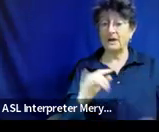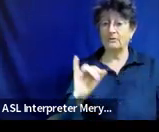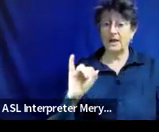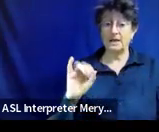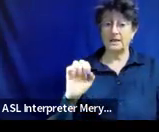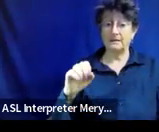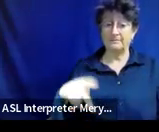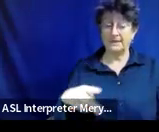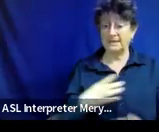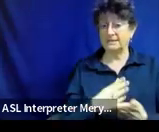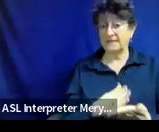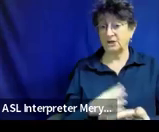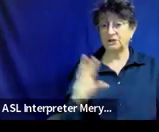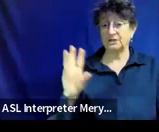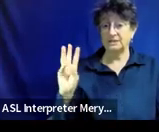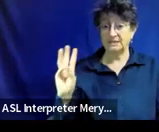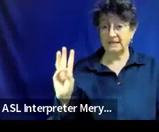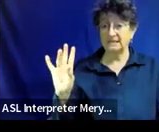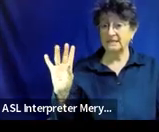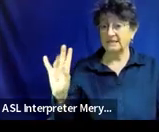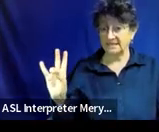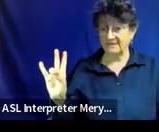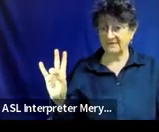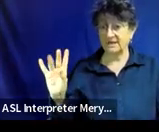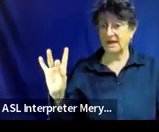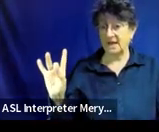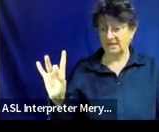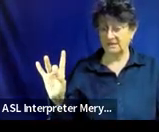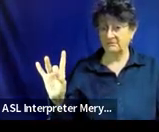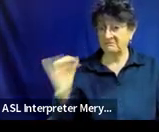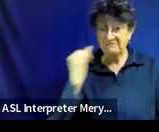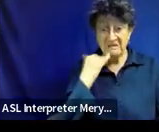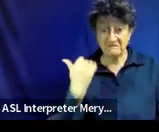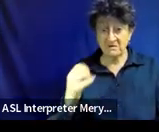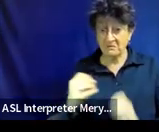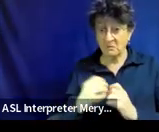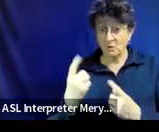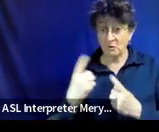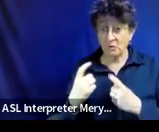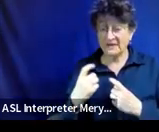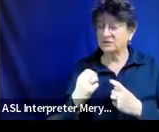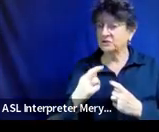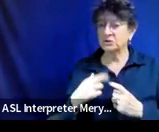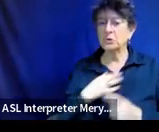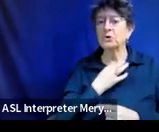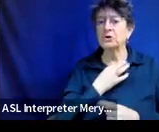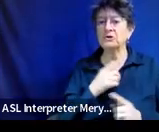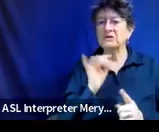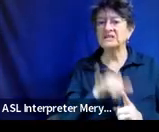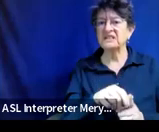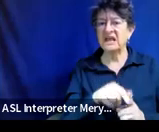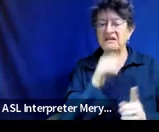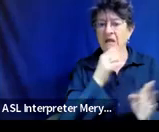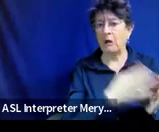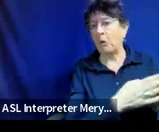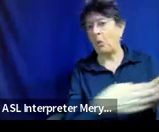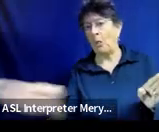some more depth. If you have any questions about that, or just want to look at that, those sections instead of whole IEP.